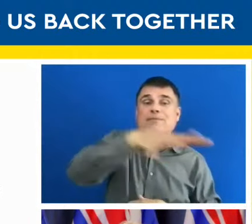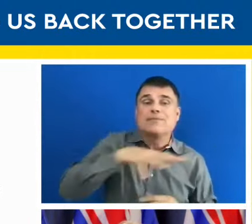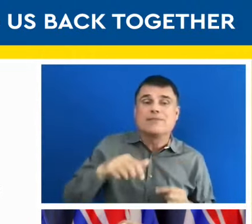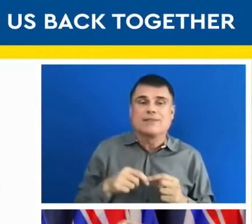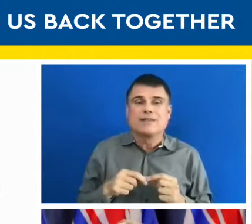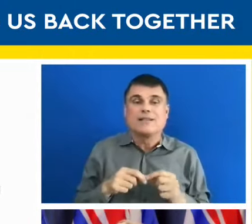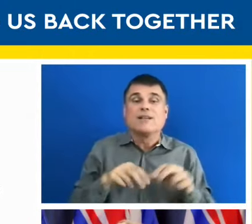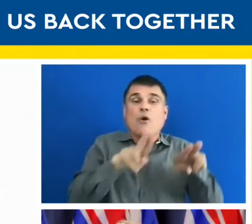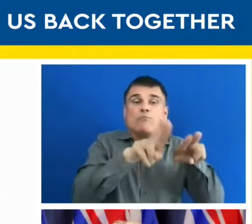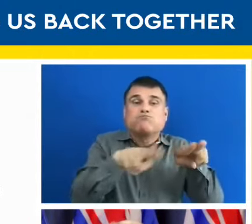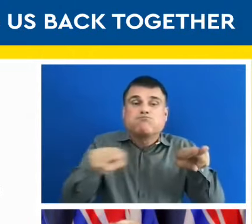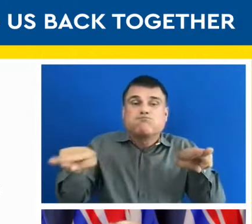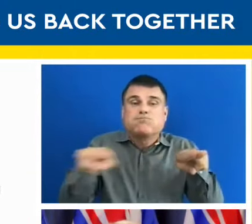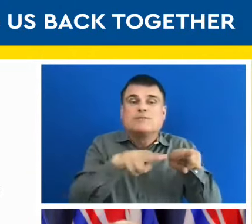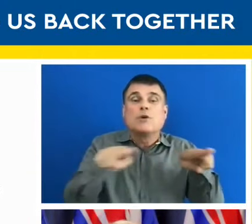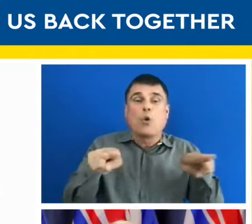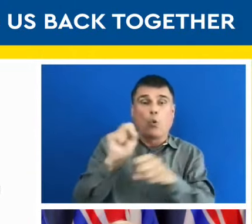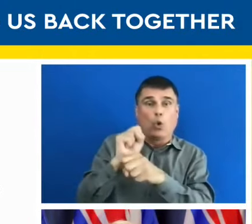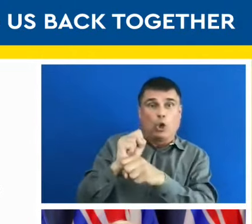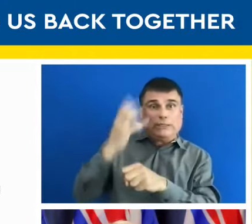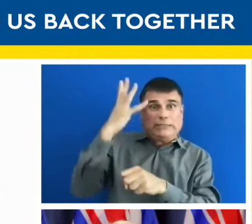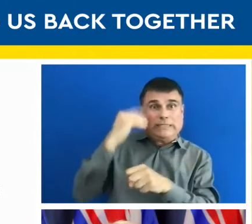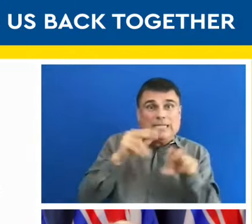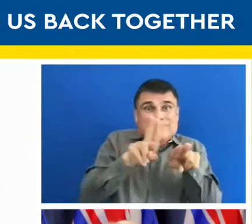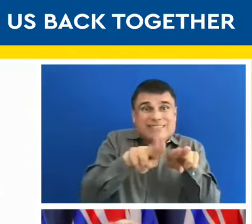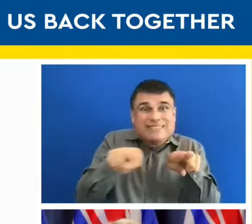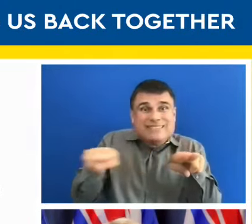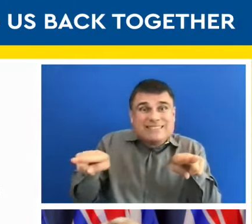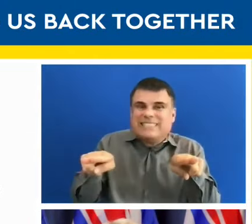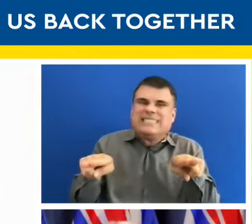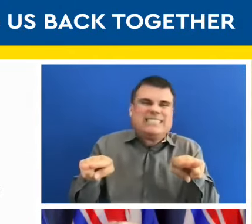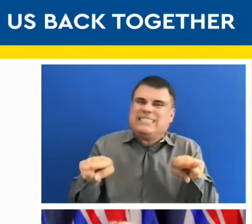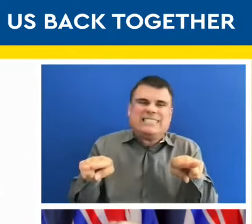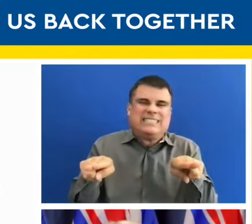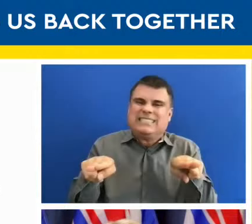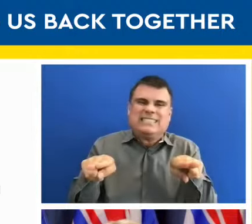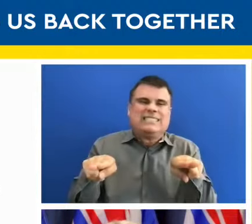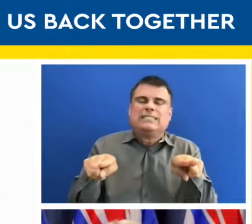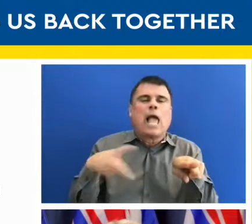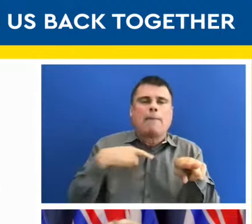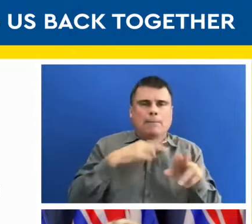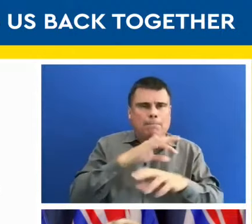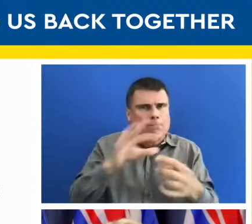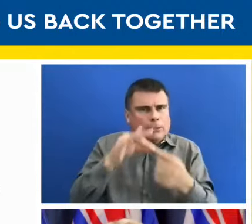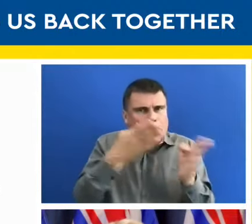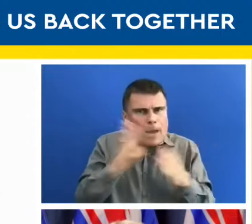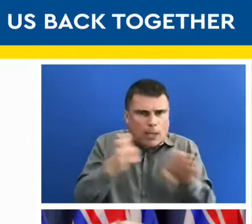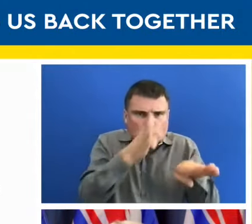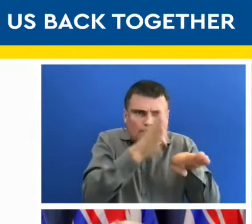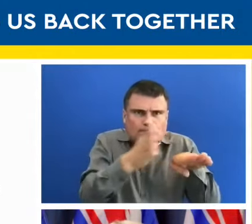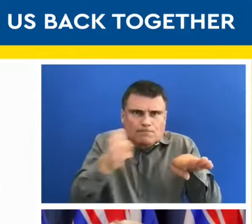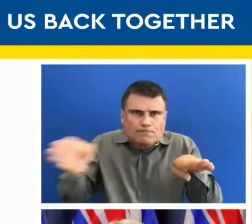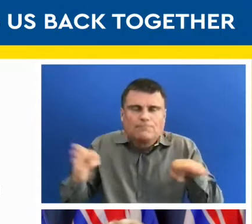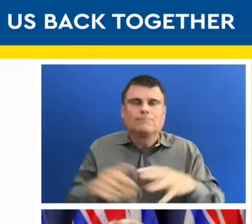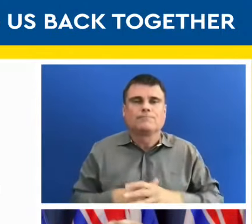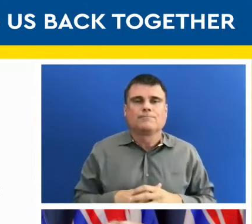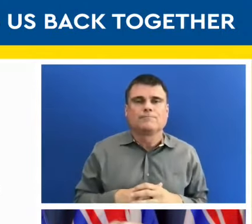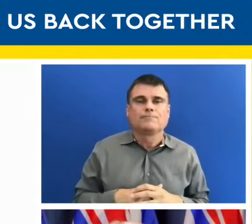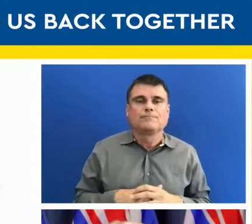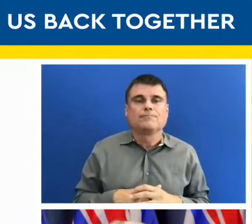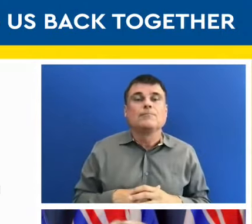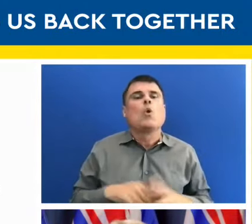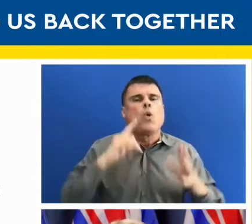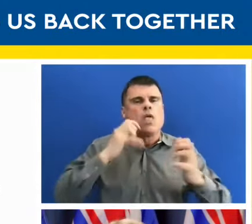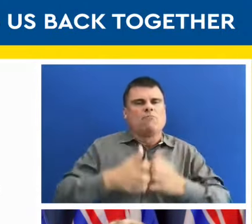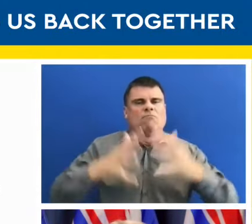be used in those areas. But we also know that there are things that barriers which will still be in place in many places to